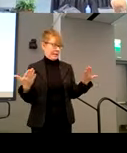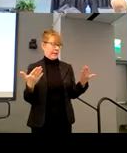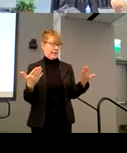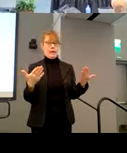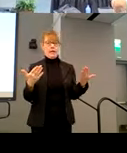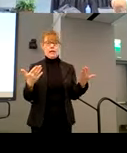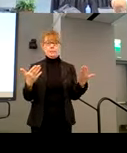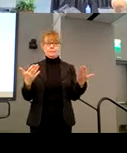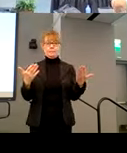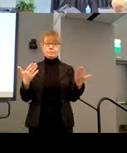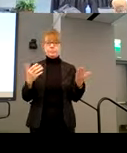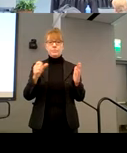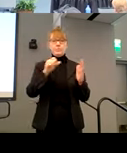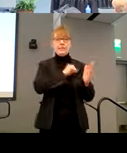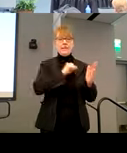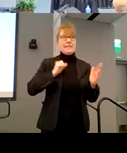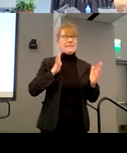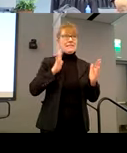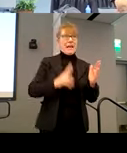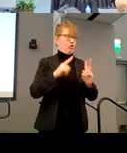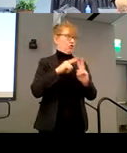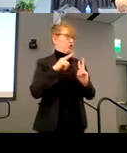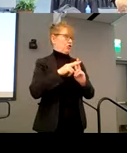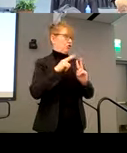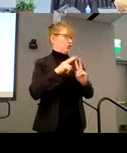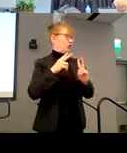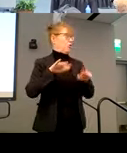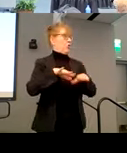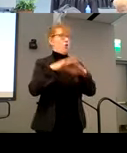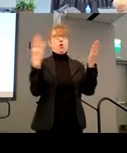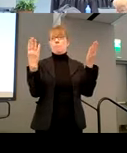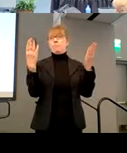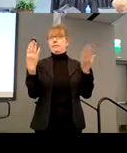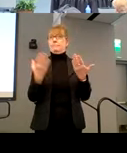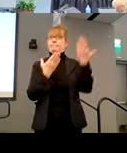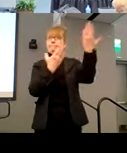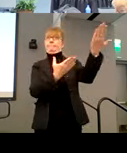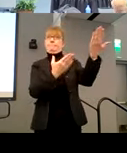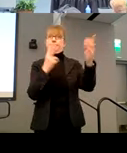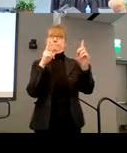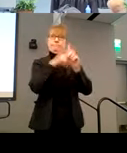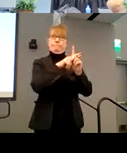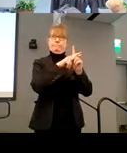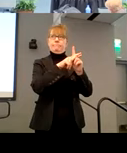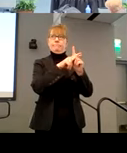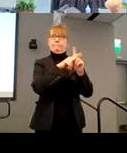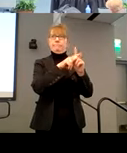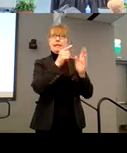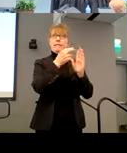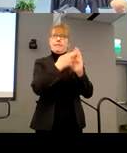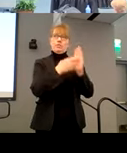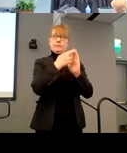Duckworth and Representative John Sarbanes introduced legislation last month in September